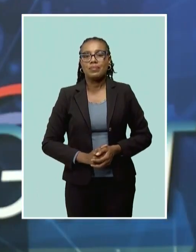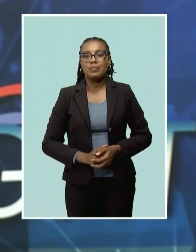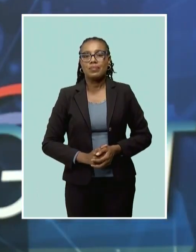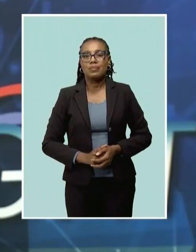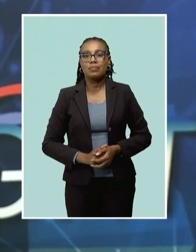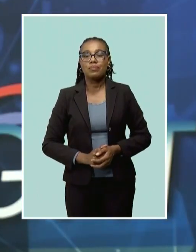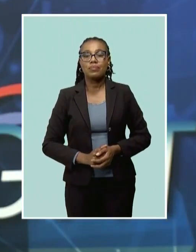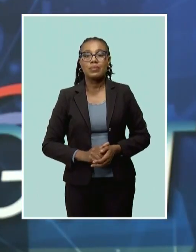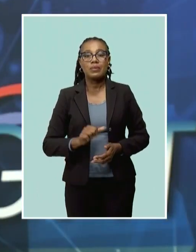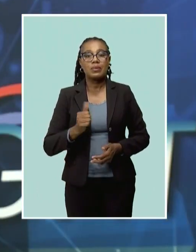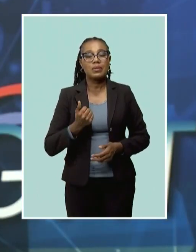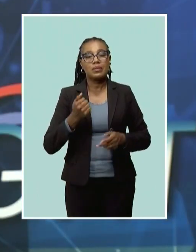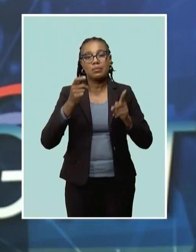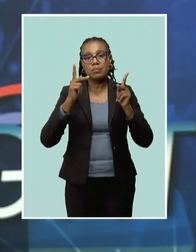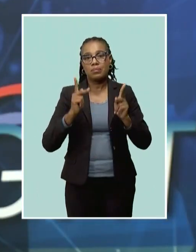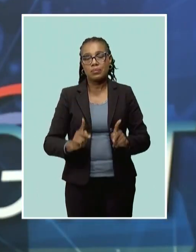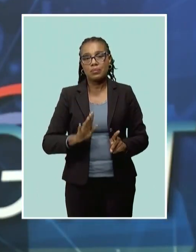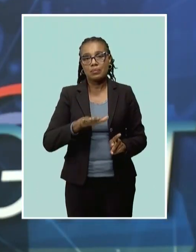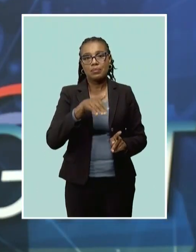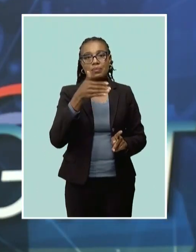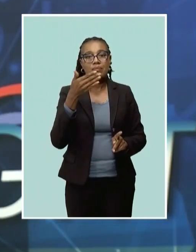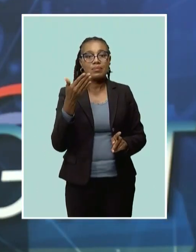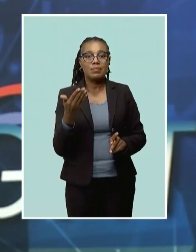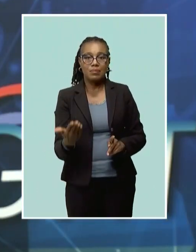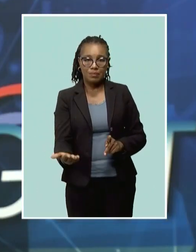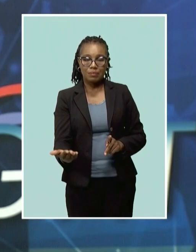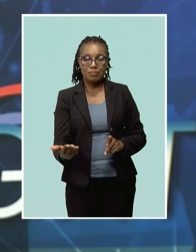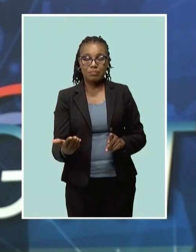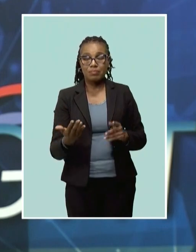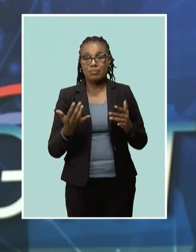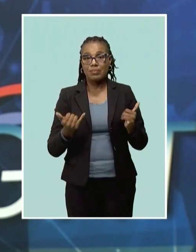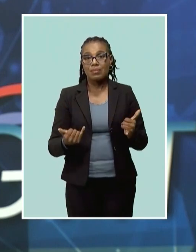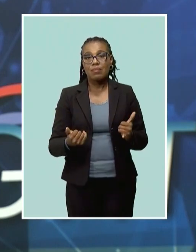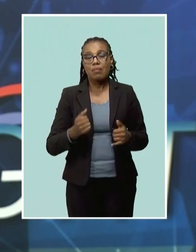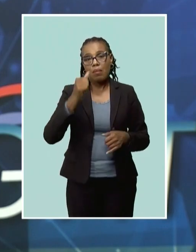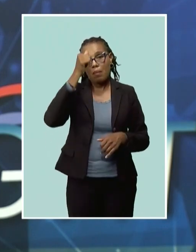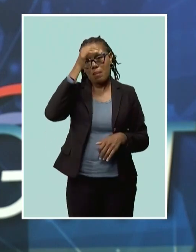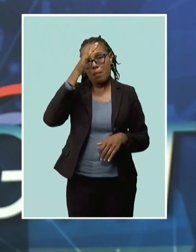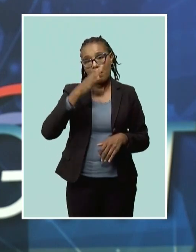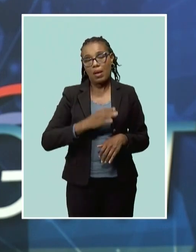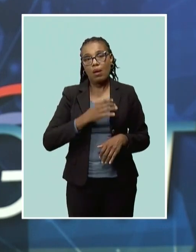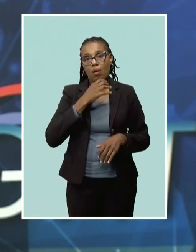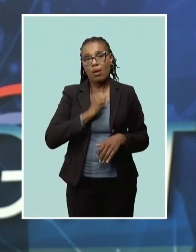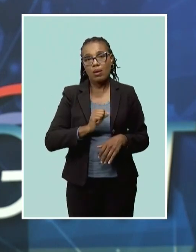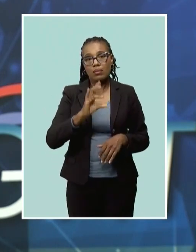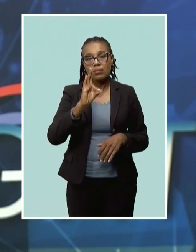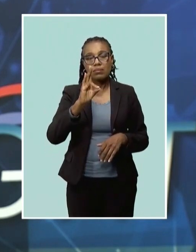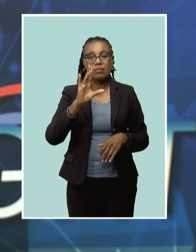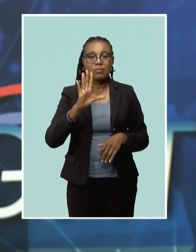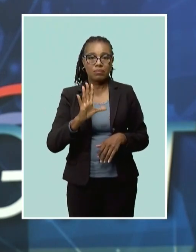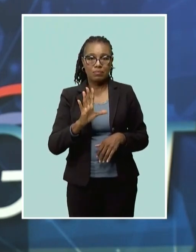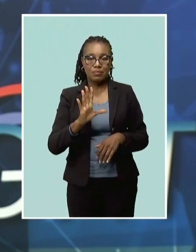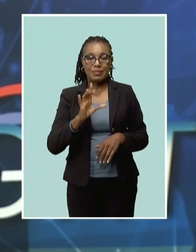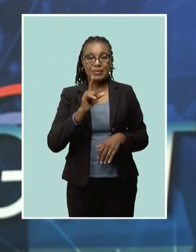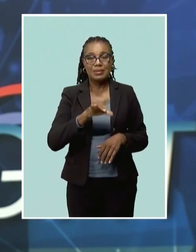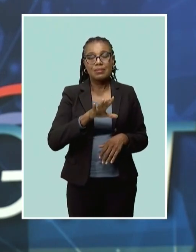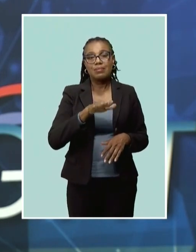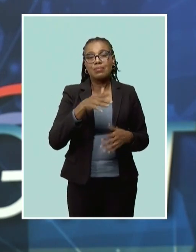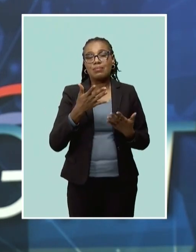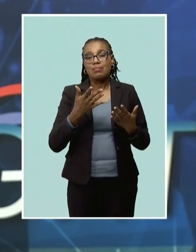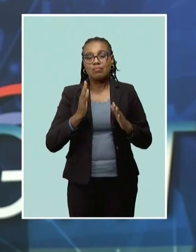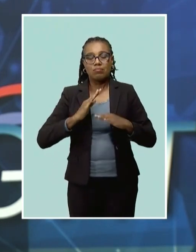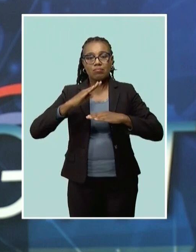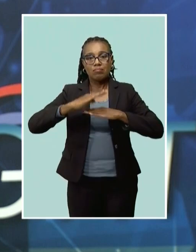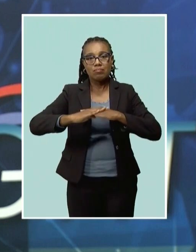Well, another person has lost their life on Barbados roads, this time a 75-year-old man. The deceased, a pedestrian,